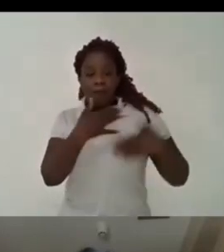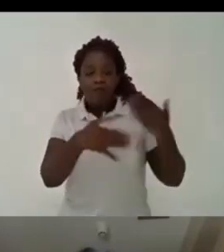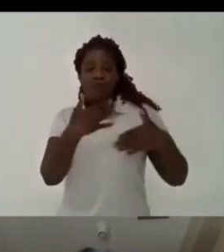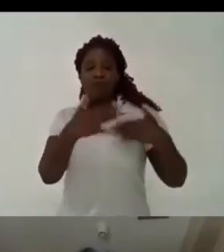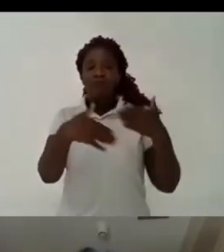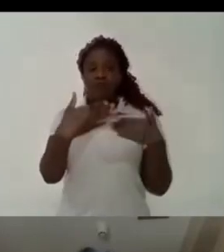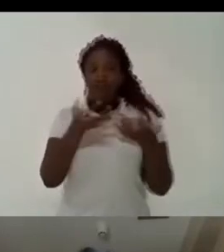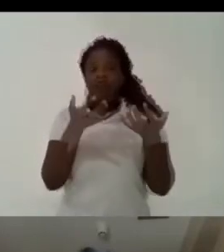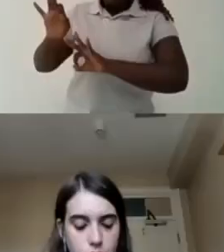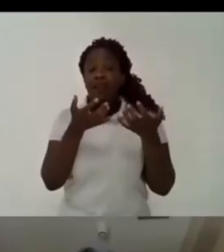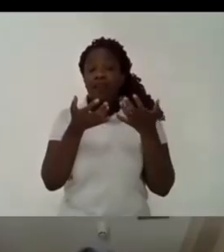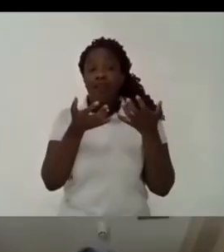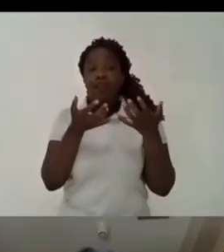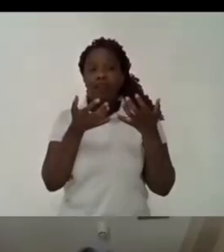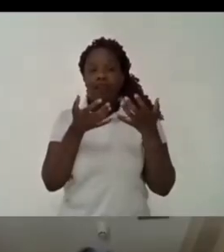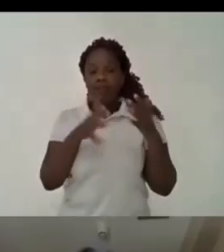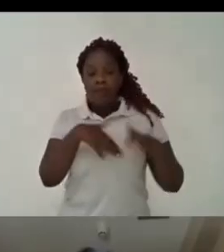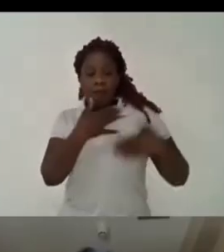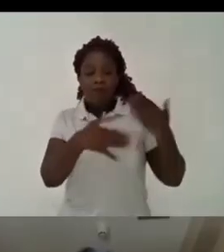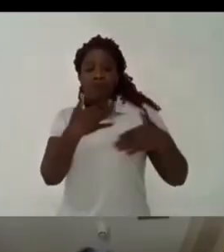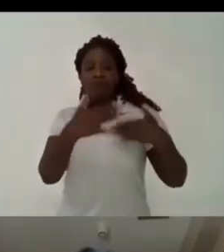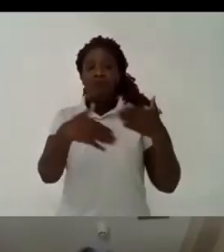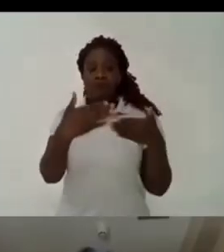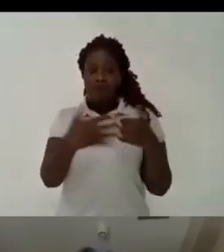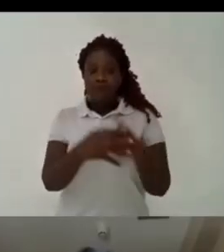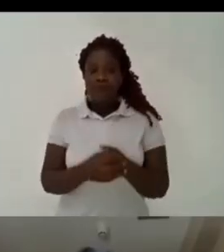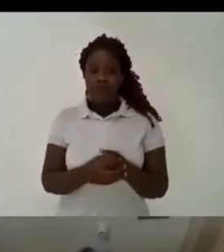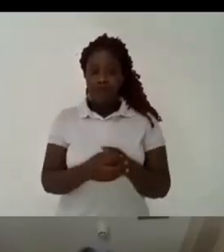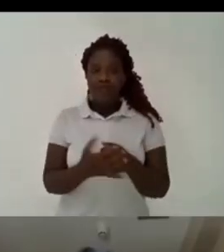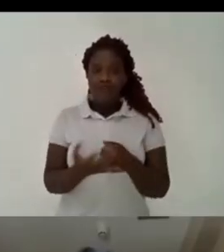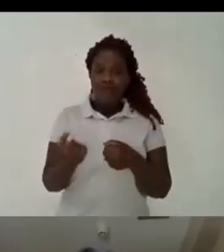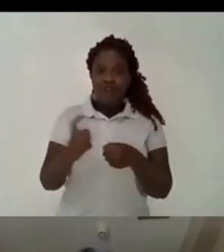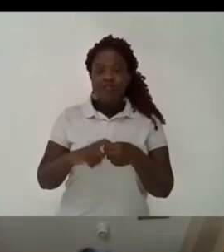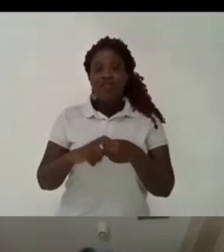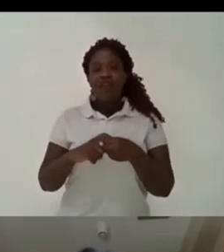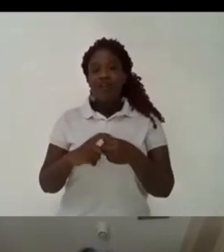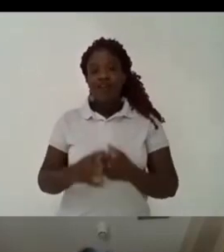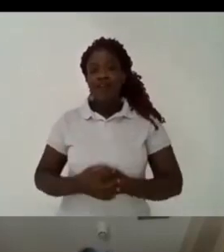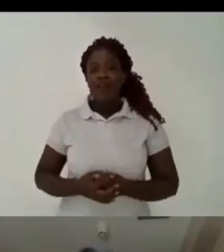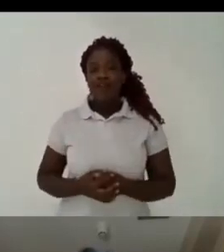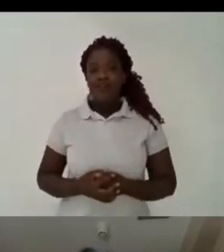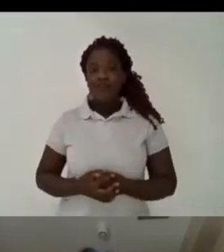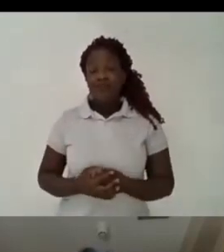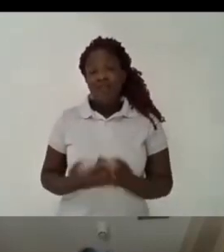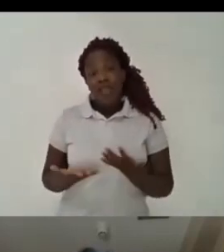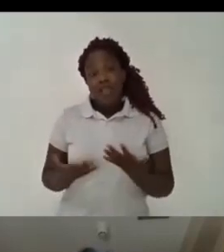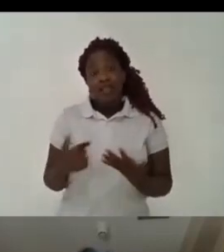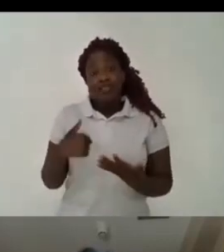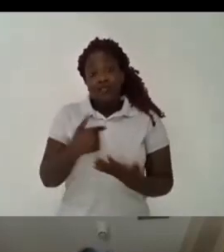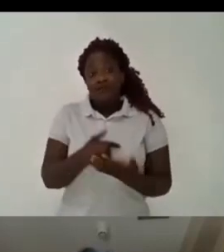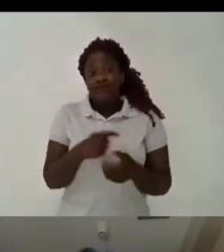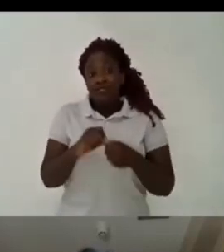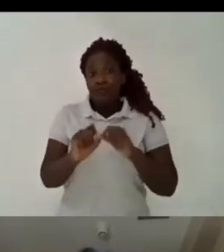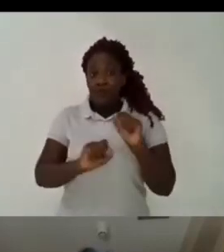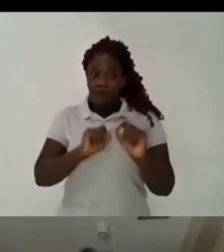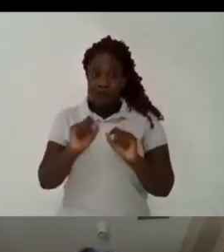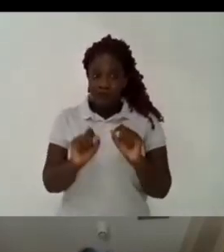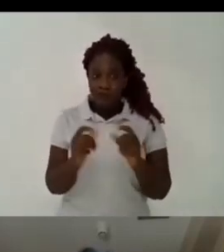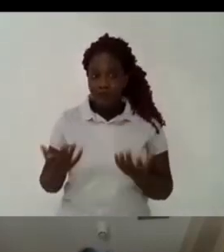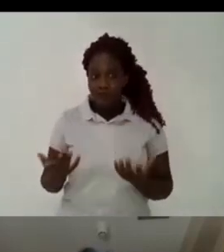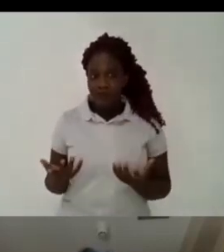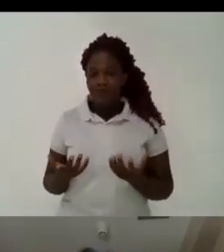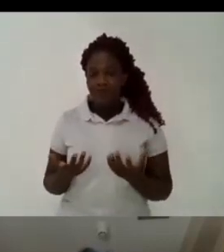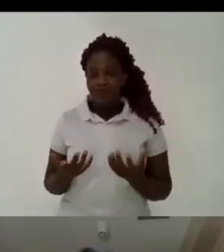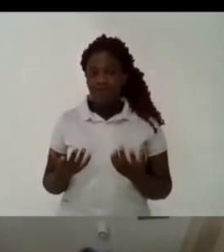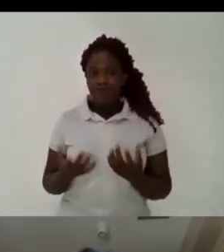uh this one that i've just mentioned so we have to stop and reflect what